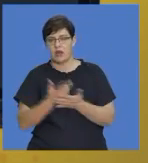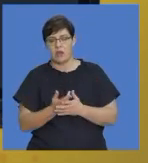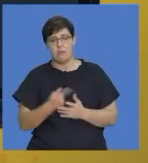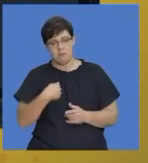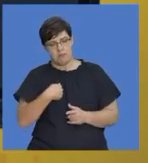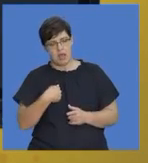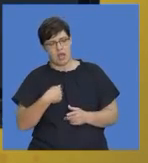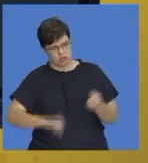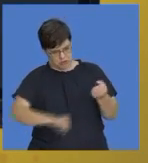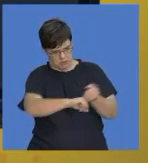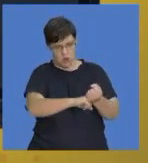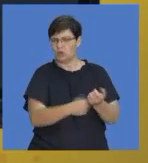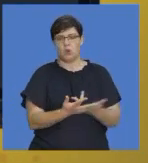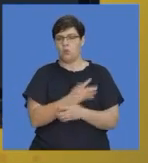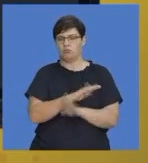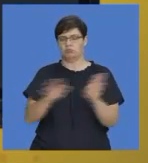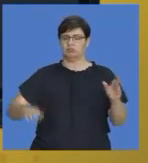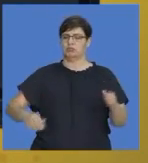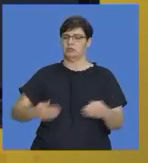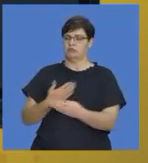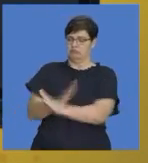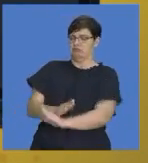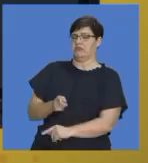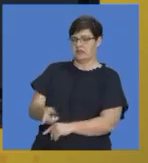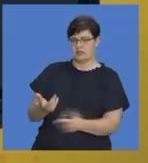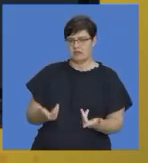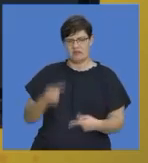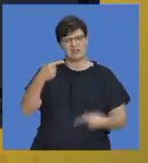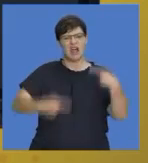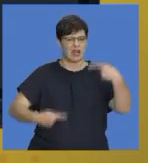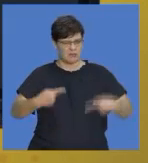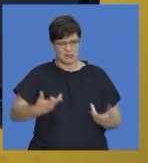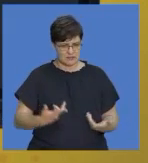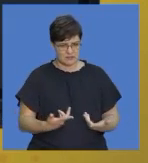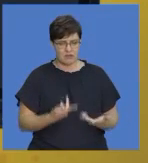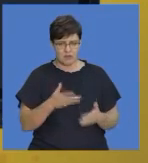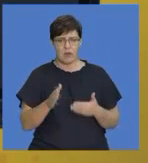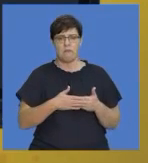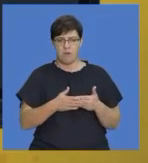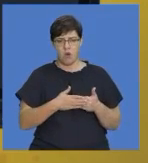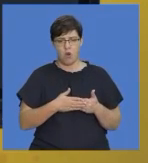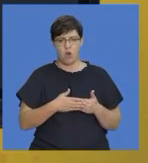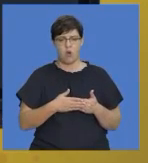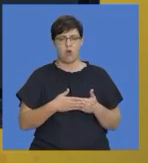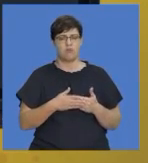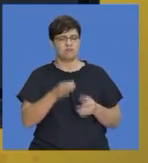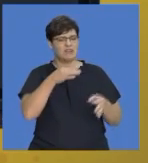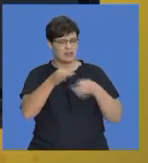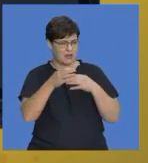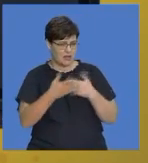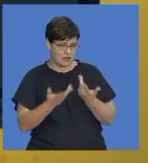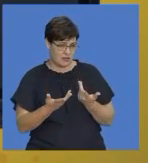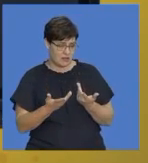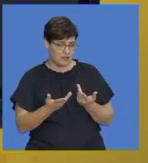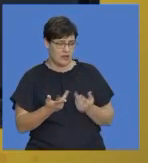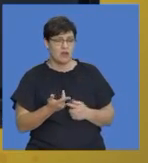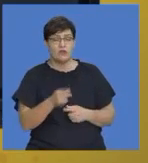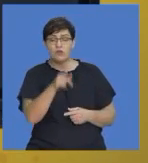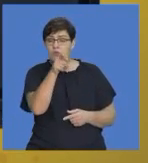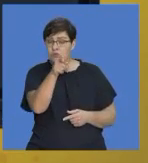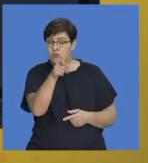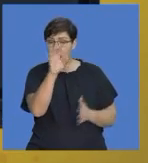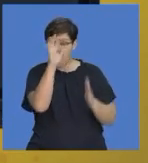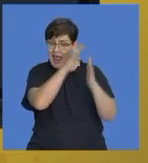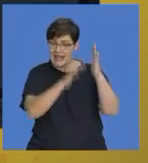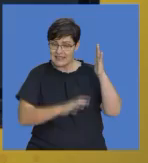You can either go discursive or argumentative, but we'll speak a little more about it just now. But you need to ensure that all your essays